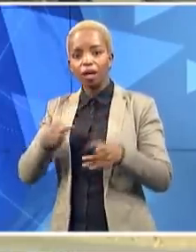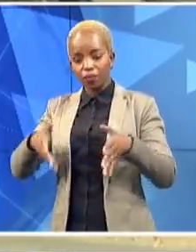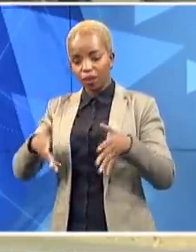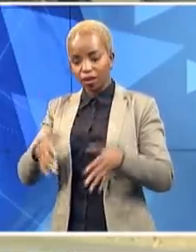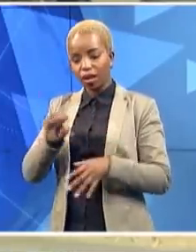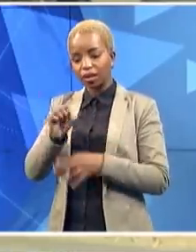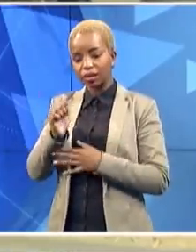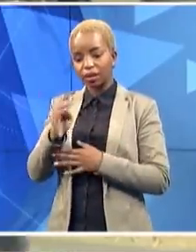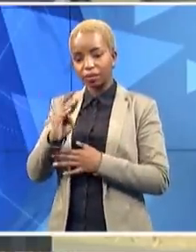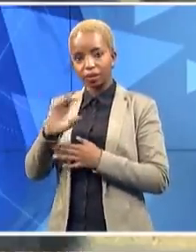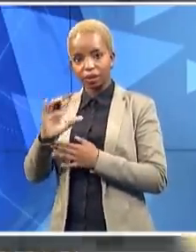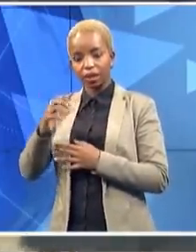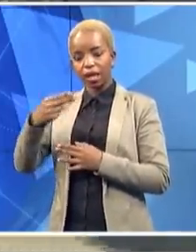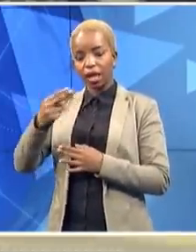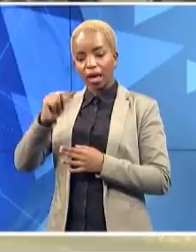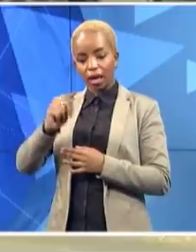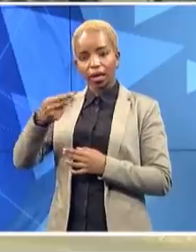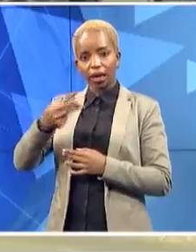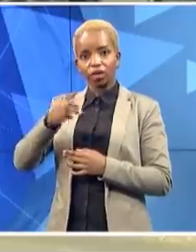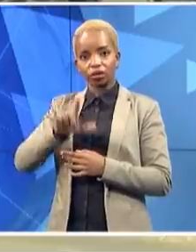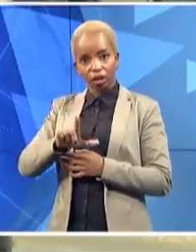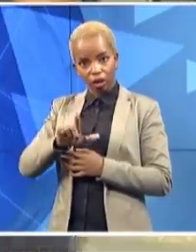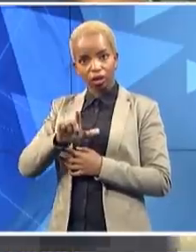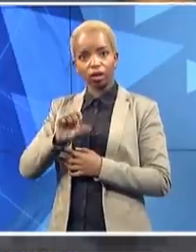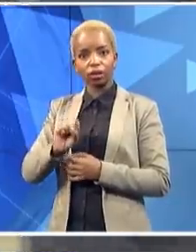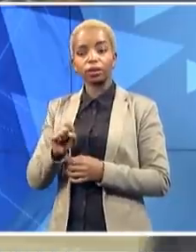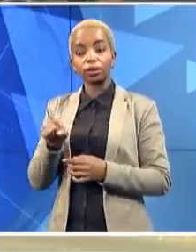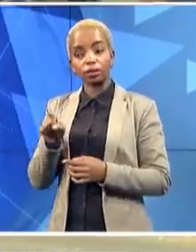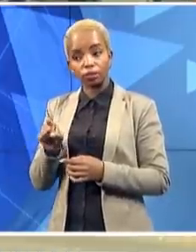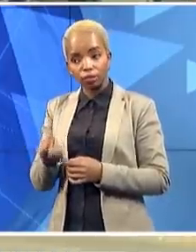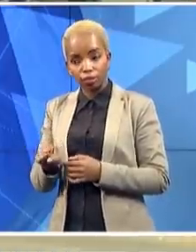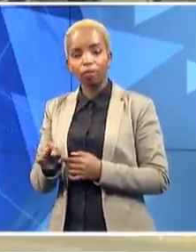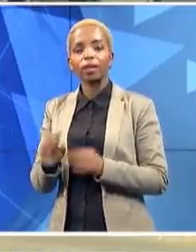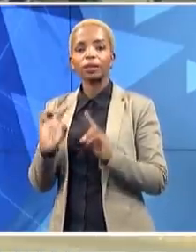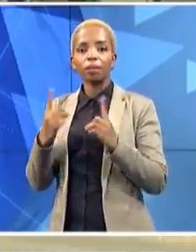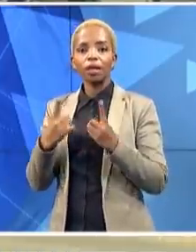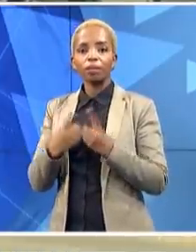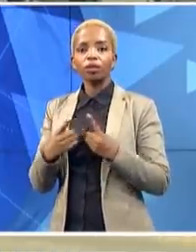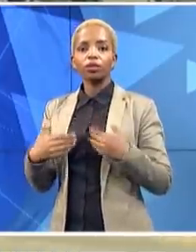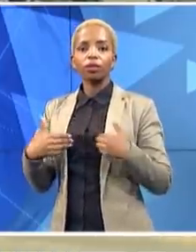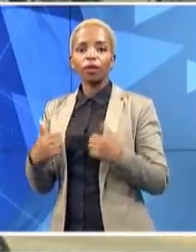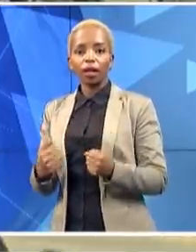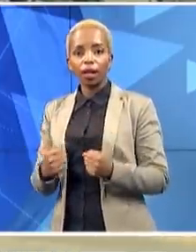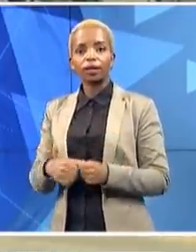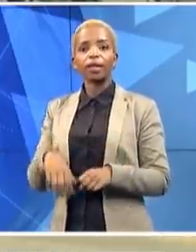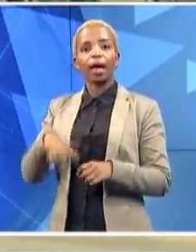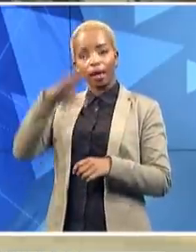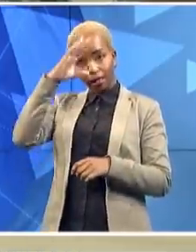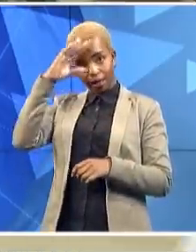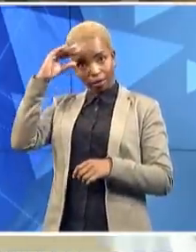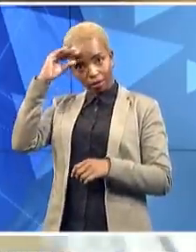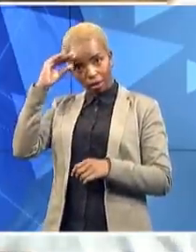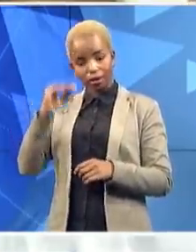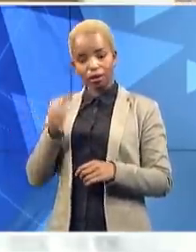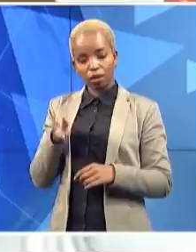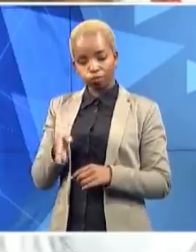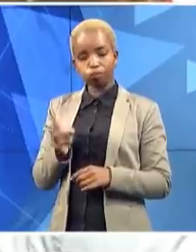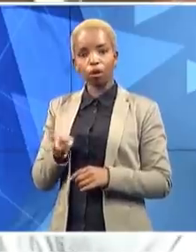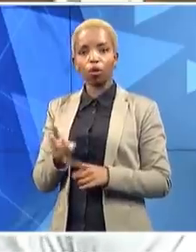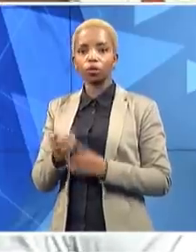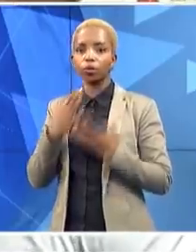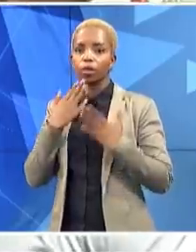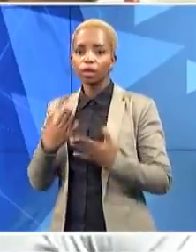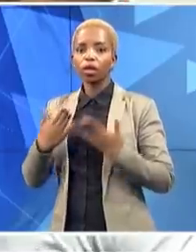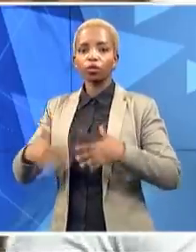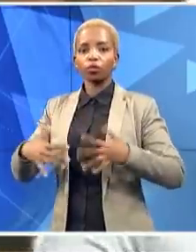officials from the Department of Health, trained professional nurses. Thank you very much. Talking about trained health practitioners, we do have Dr.